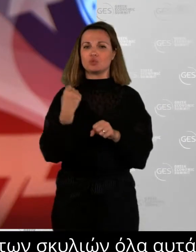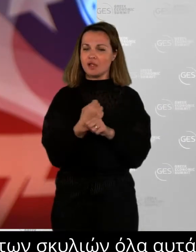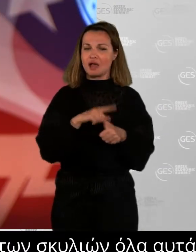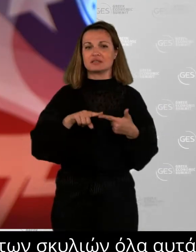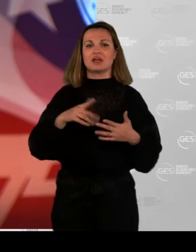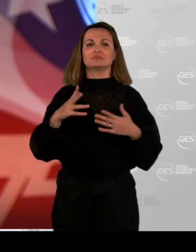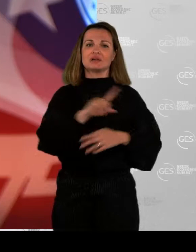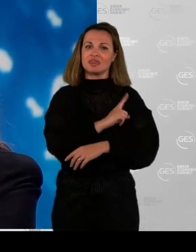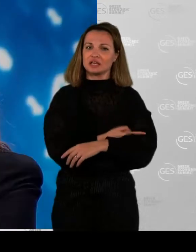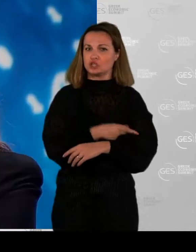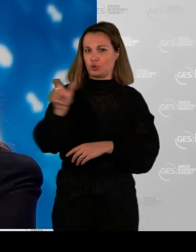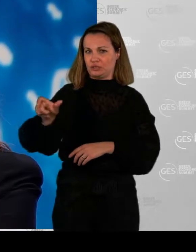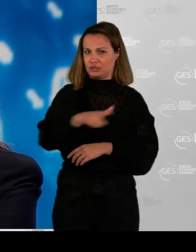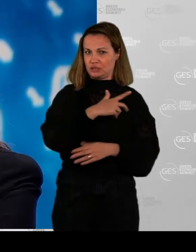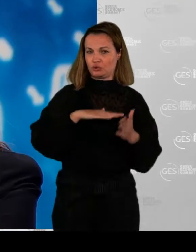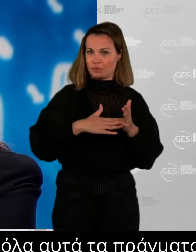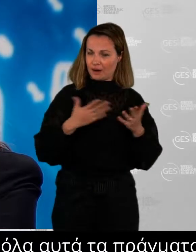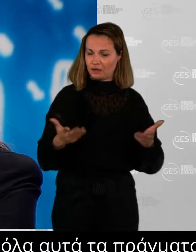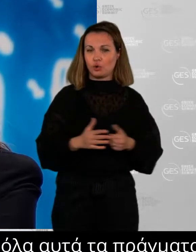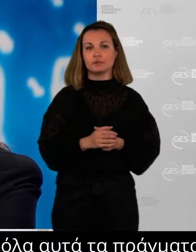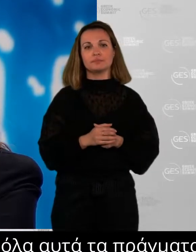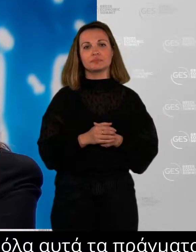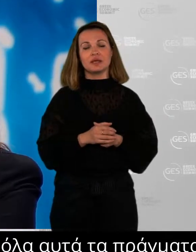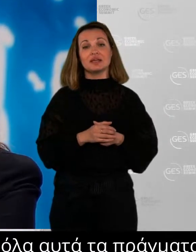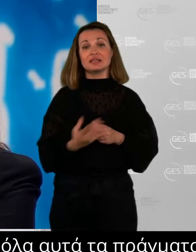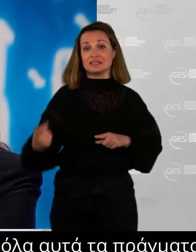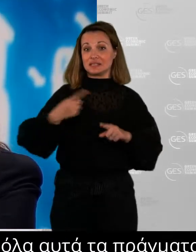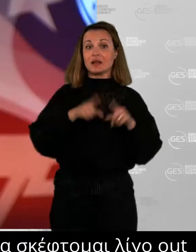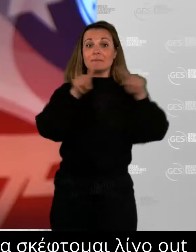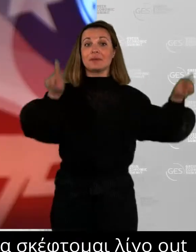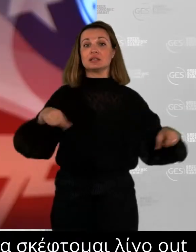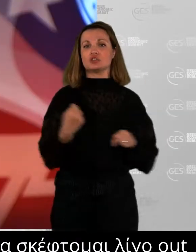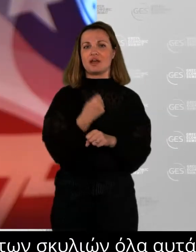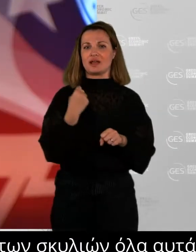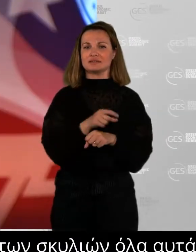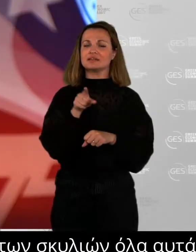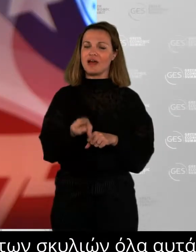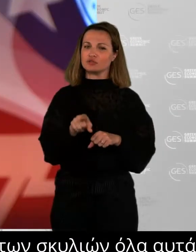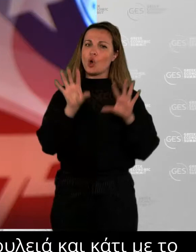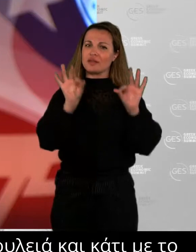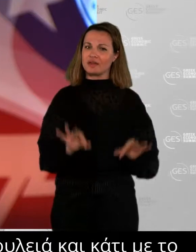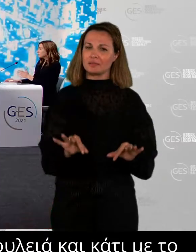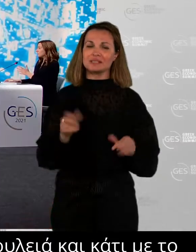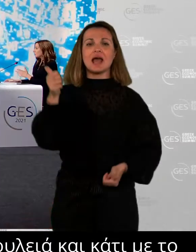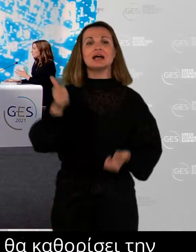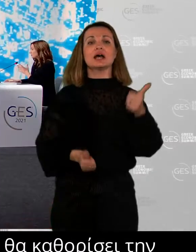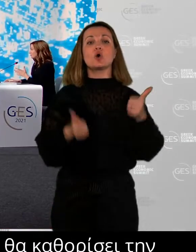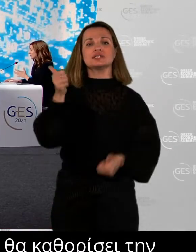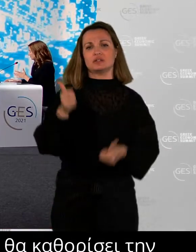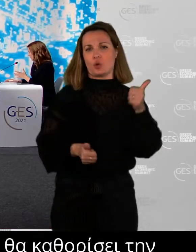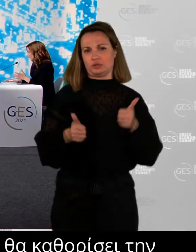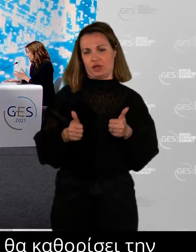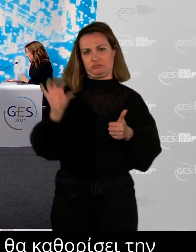work at the end will define the competitiveness of the economy of each country. Okay. So